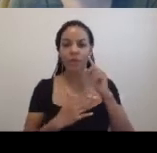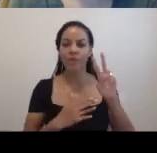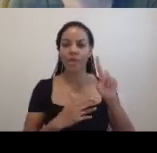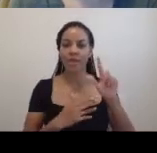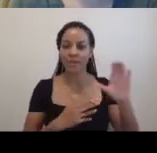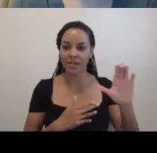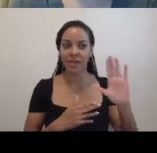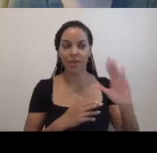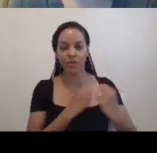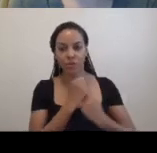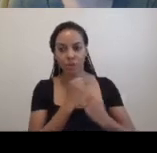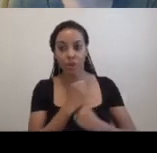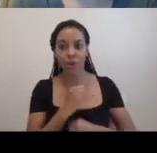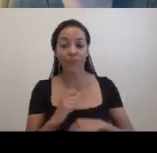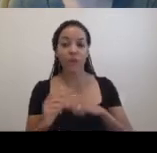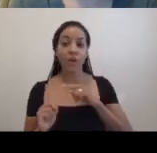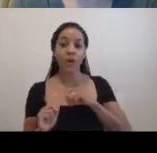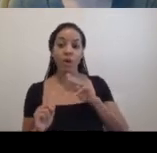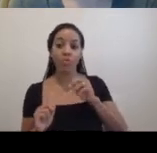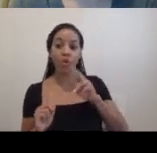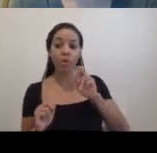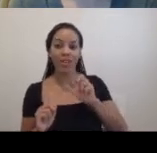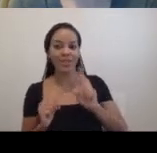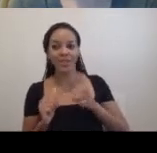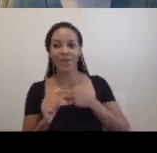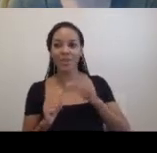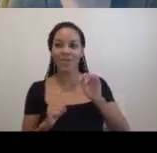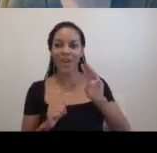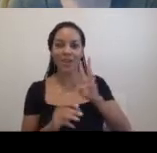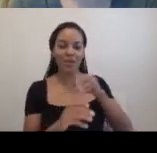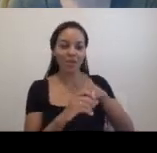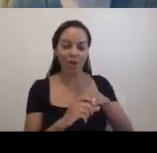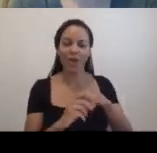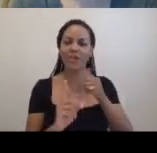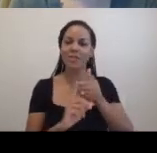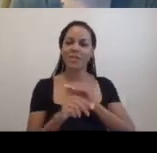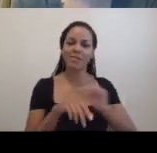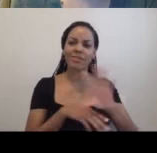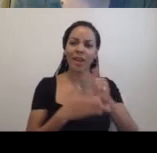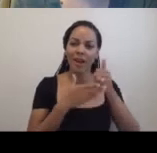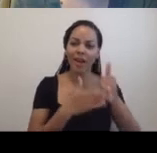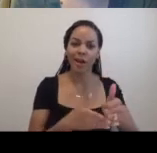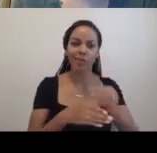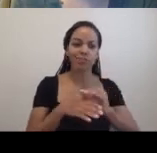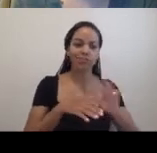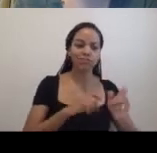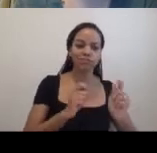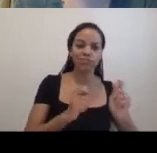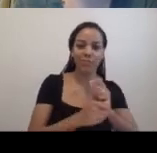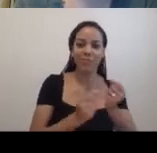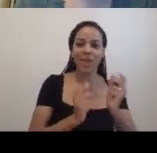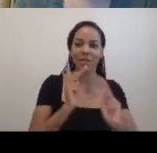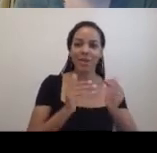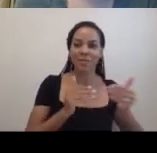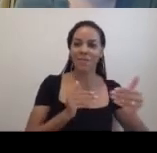As the first fellow, Maurice shaped what the fellowship became and brought to it the many artists and thinkers that followed him. Like